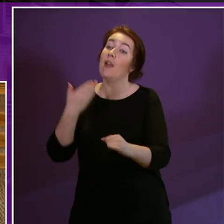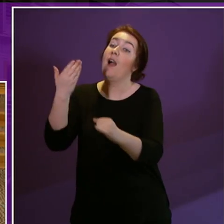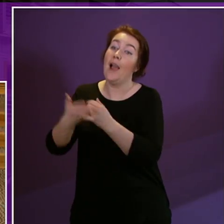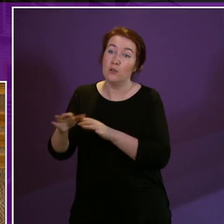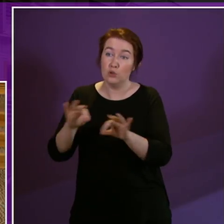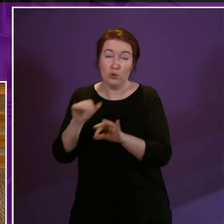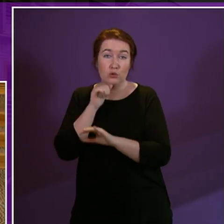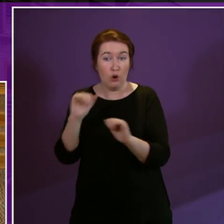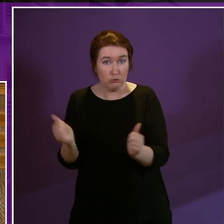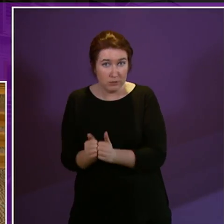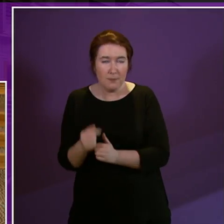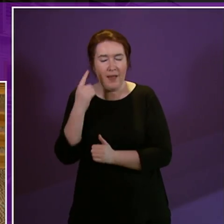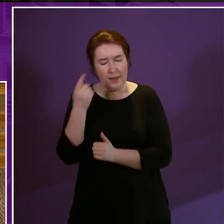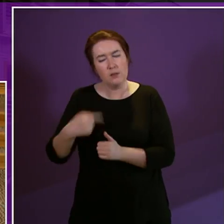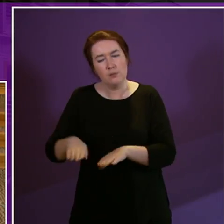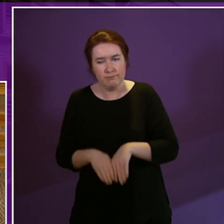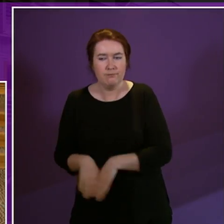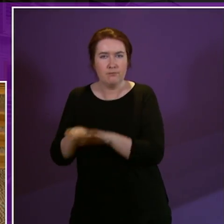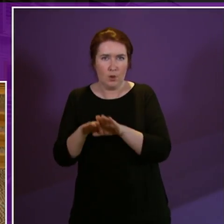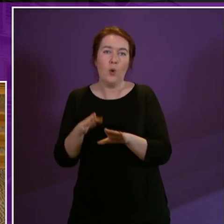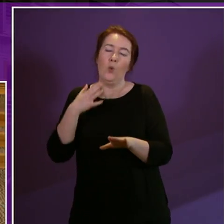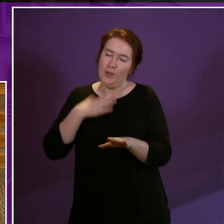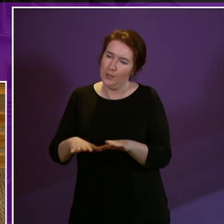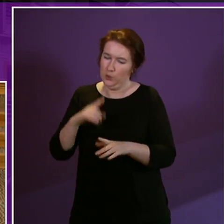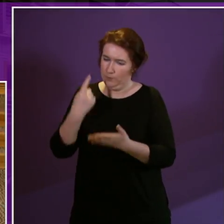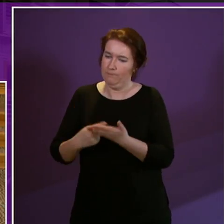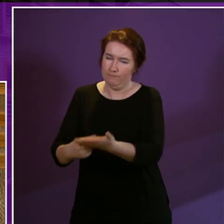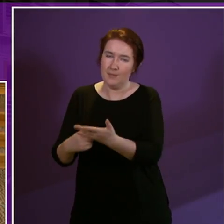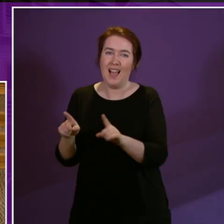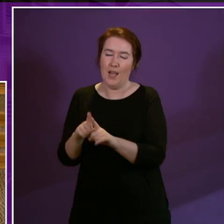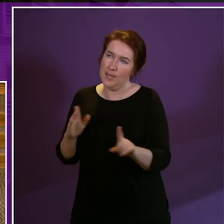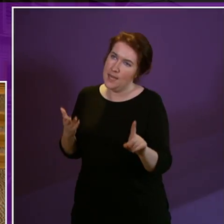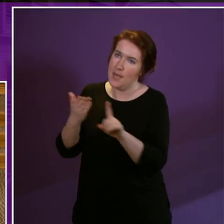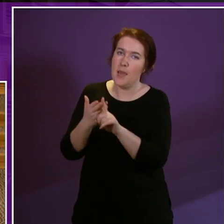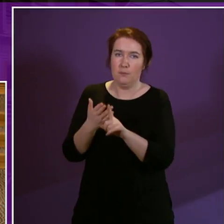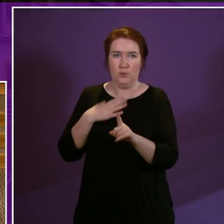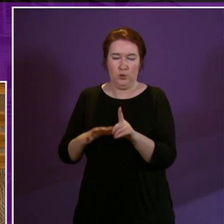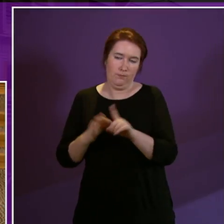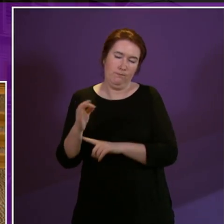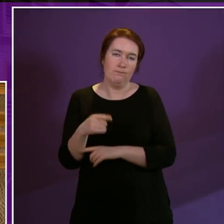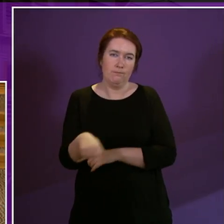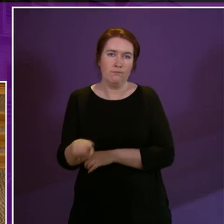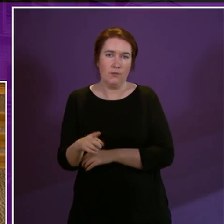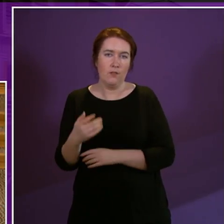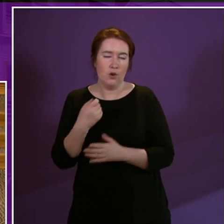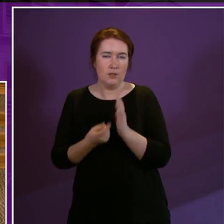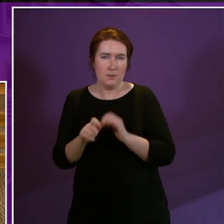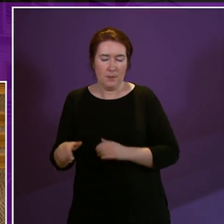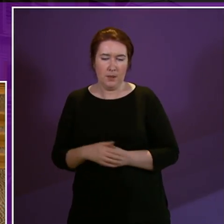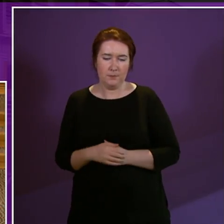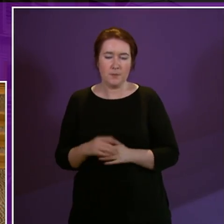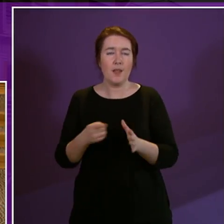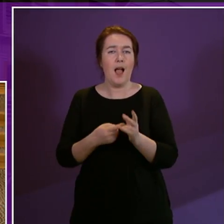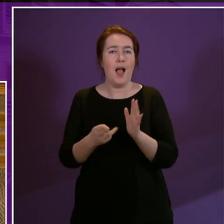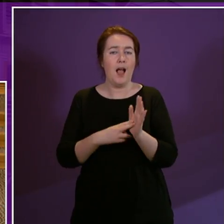choices I think we are as one on the need to make them and the intention behind what we want to do Alison Johnson